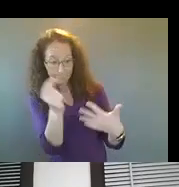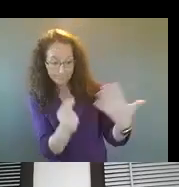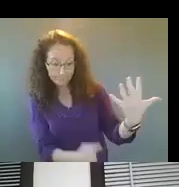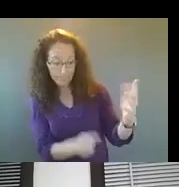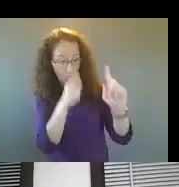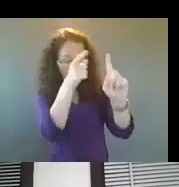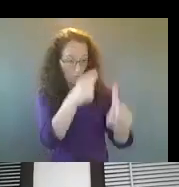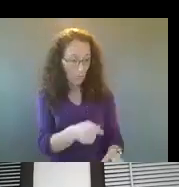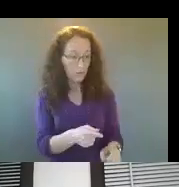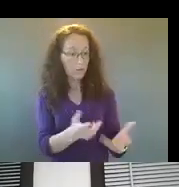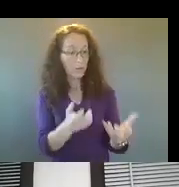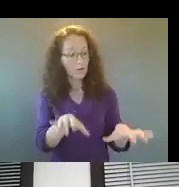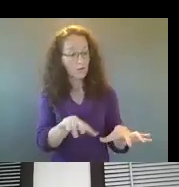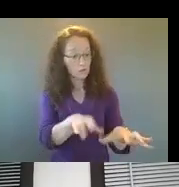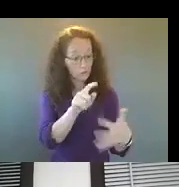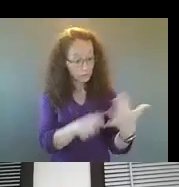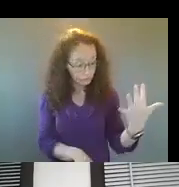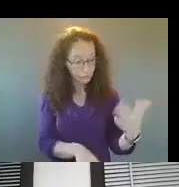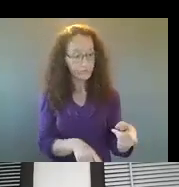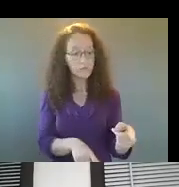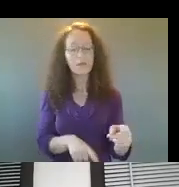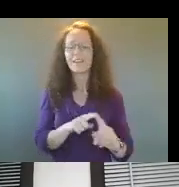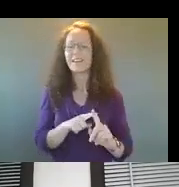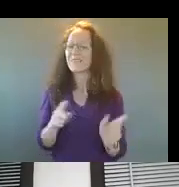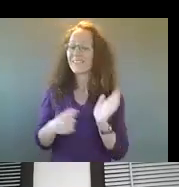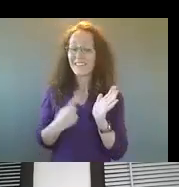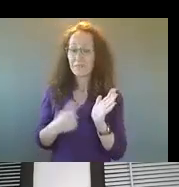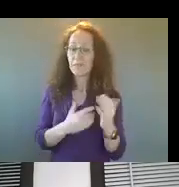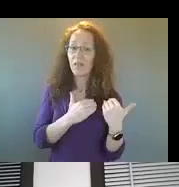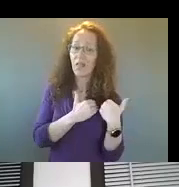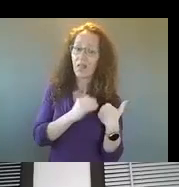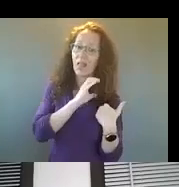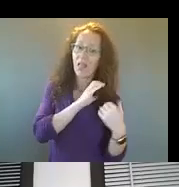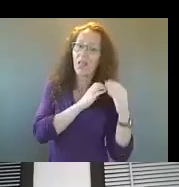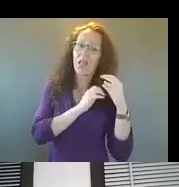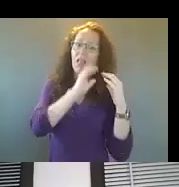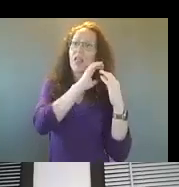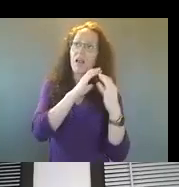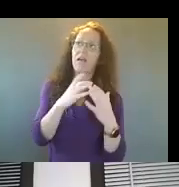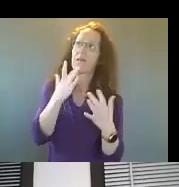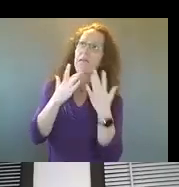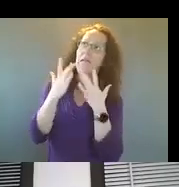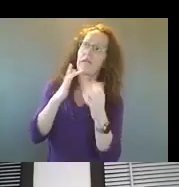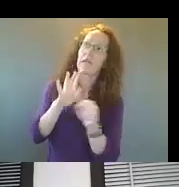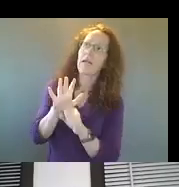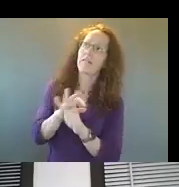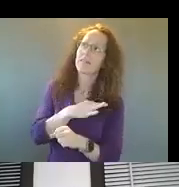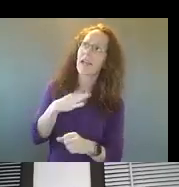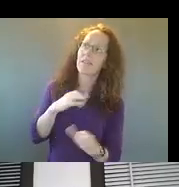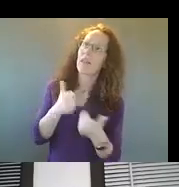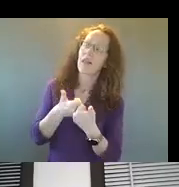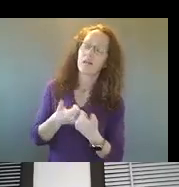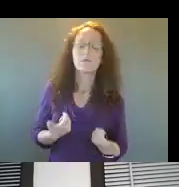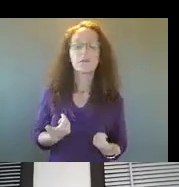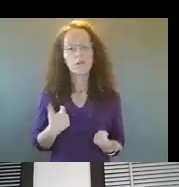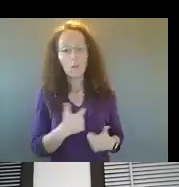we'd like them to do, uh, we'd like to focus on, but sometimes the resources is the biggest challenge. Um, so we do everything we can to try to